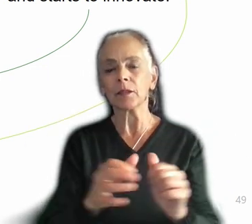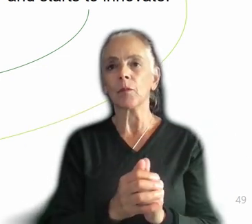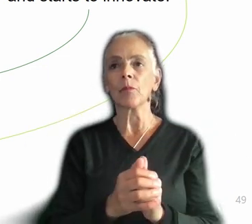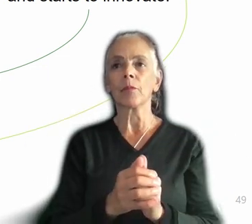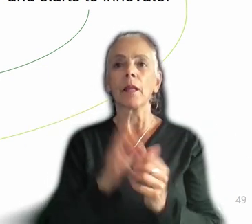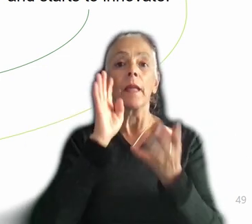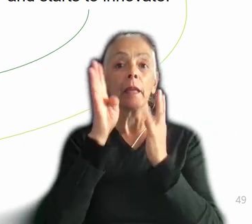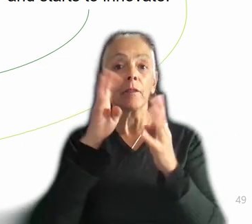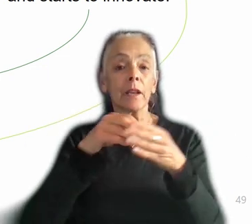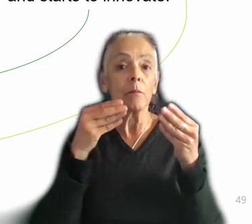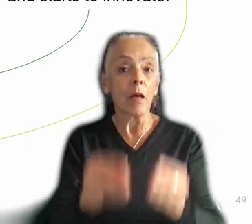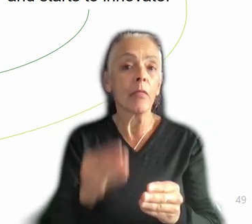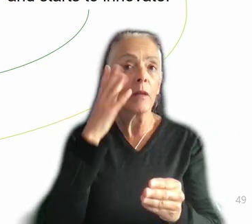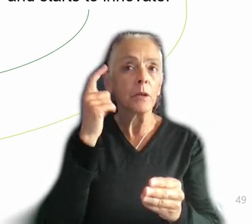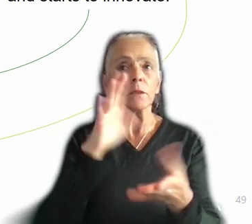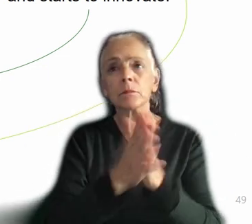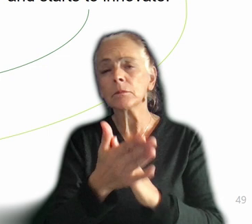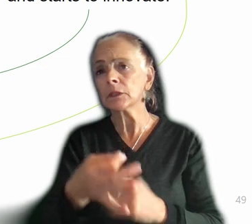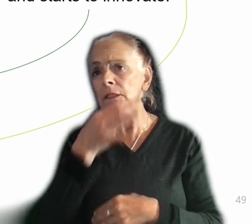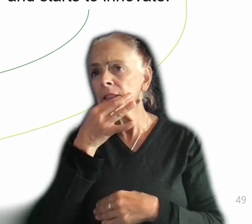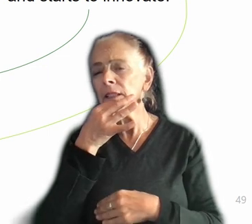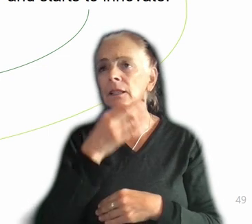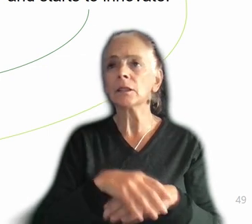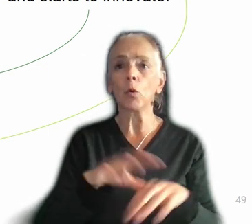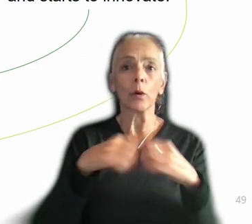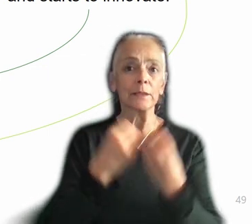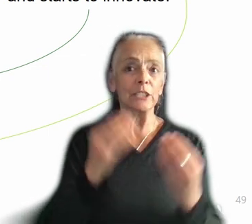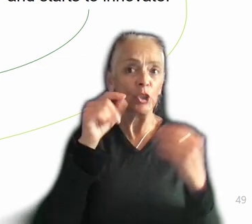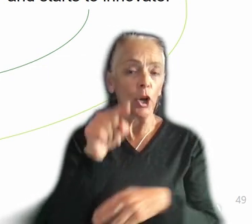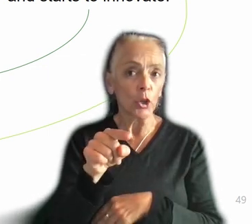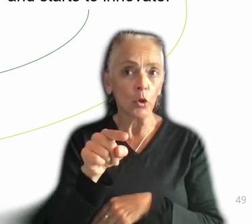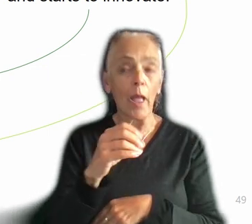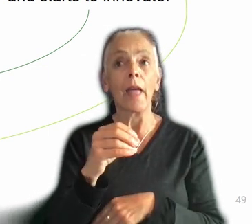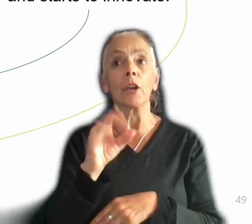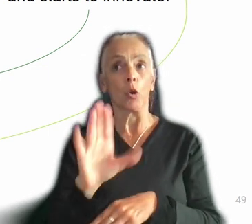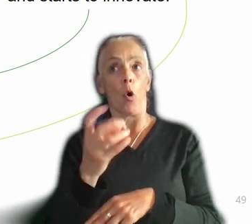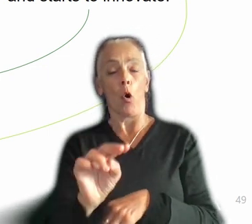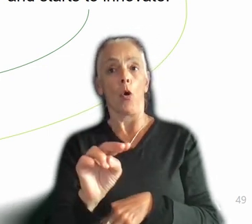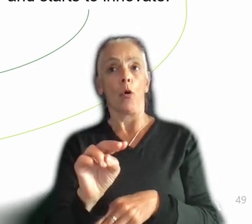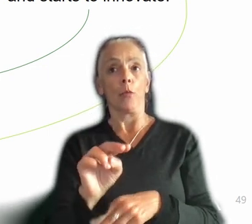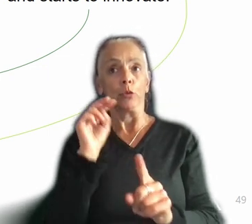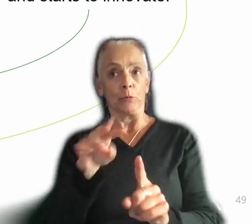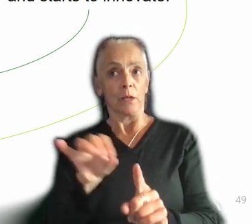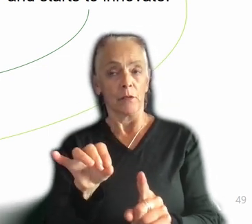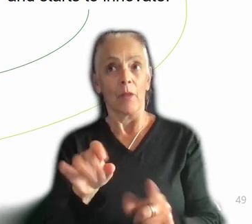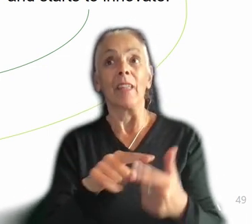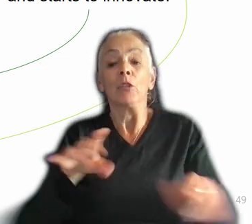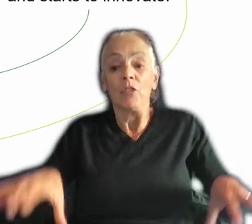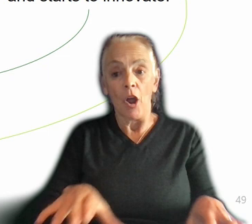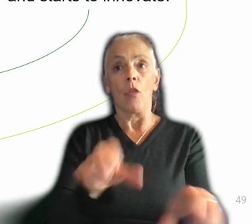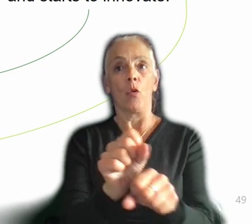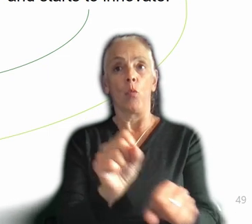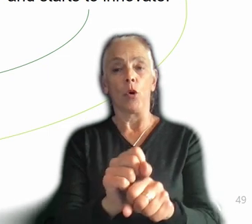mastered it, because an organization has taught you that, but you've also brought your own perspective, and then you've actually done the work to institutionalize this knowledge